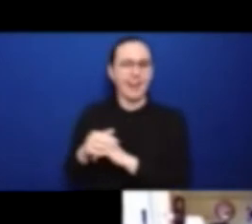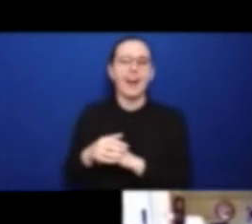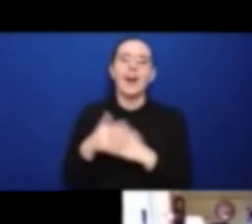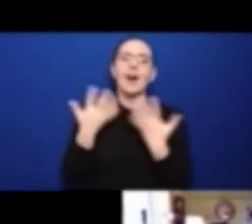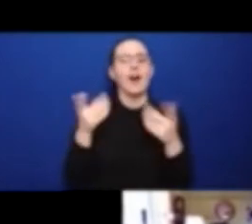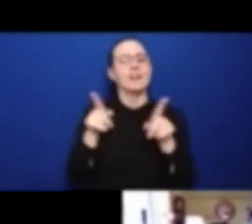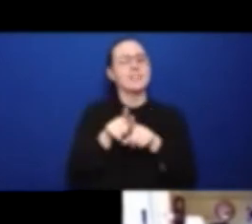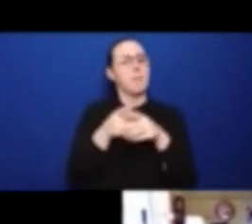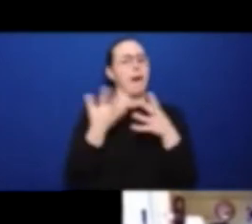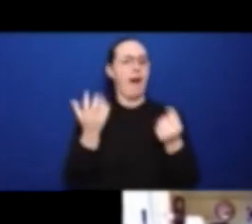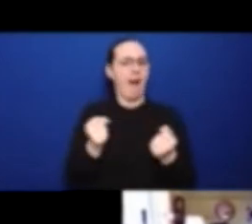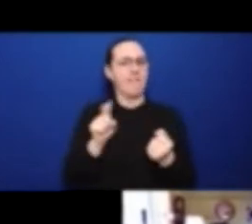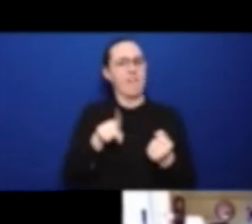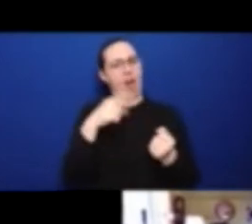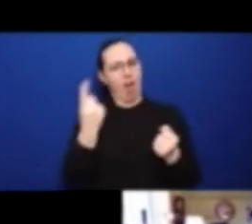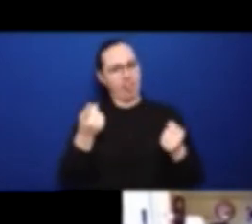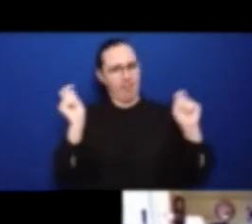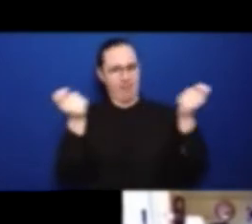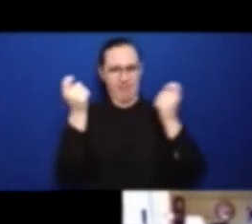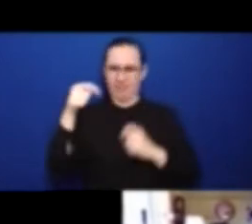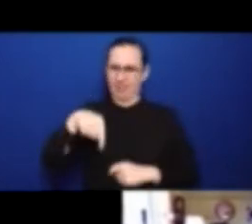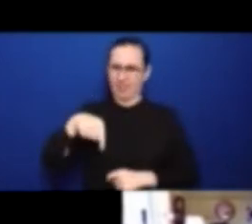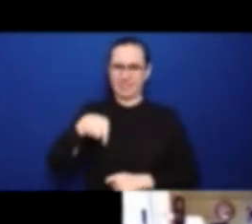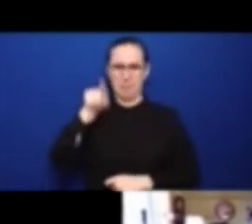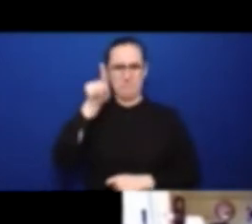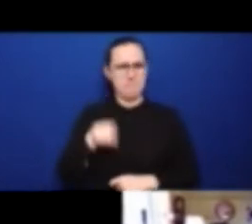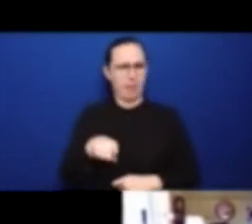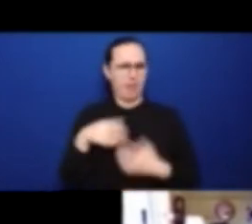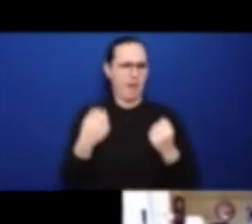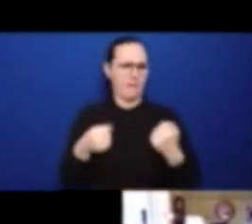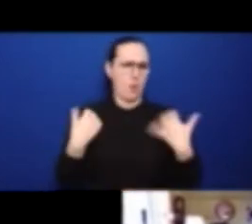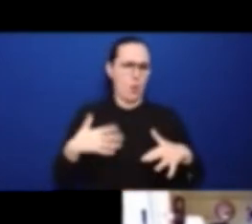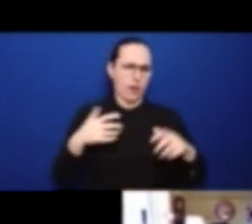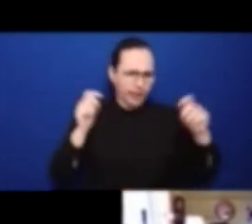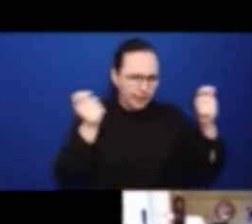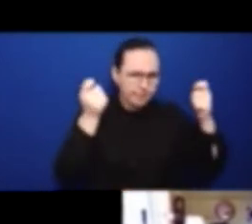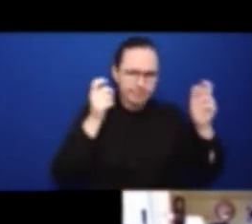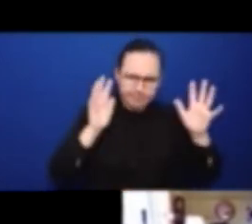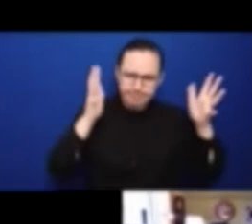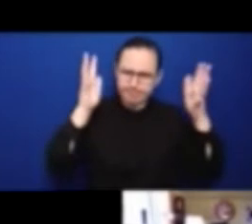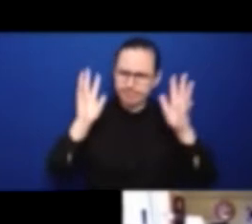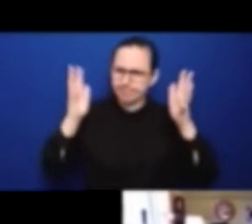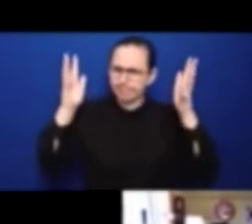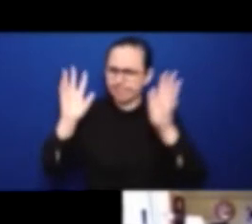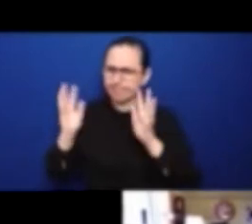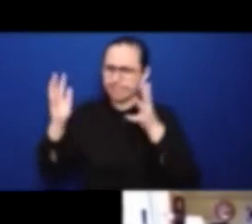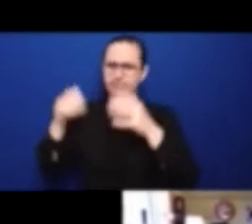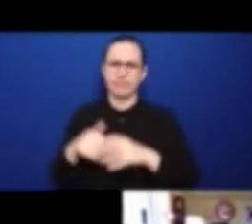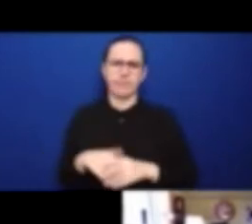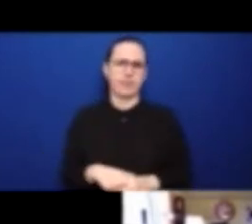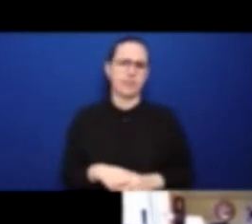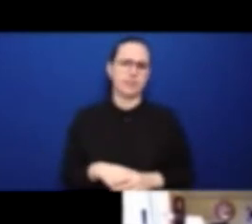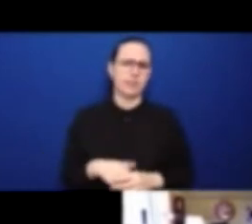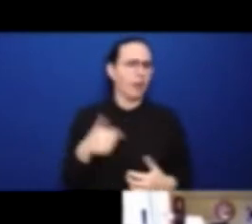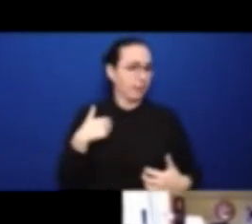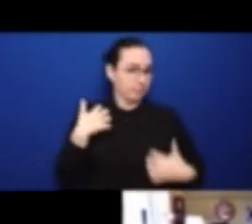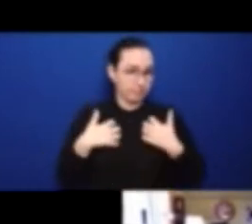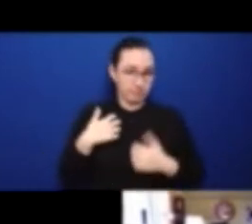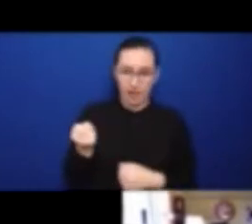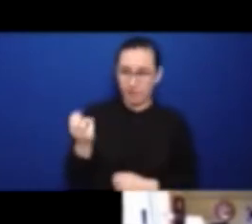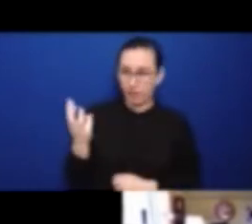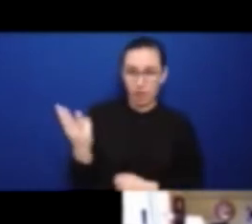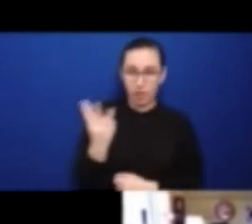just delighted to be here with three extremely distinguished colleagues to discuss this.